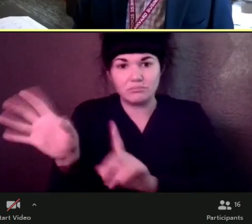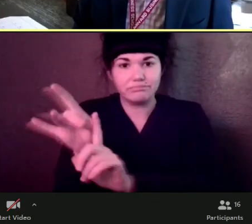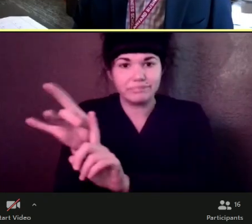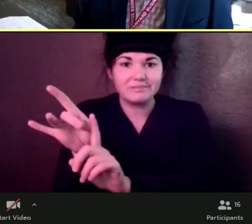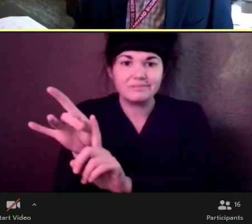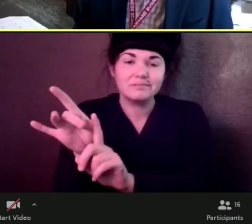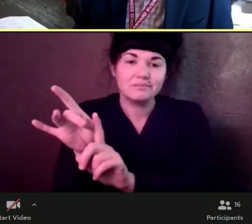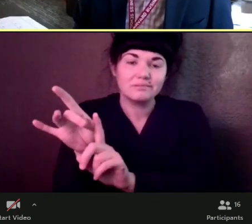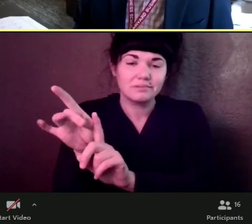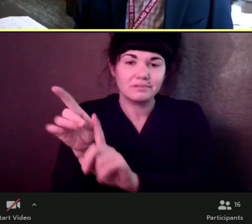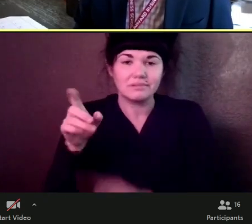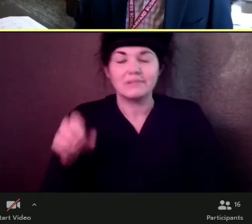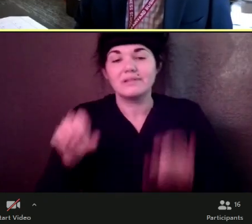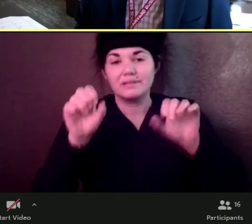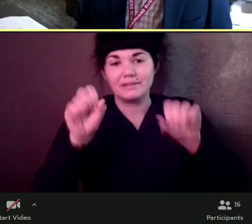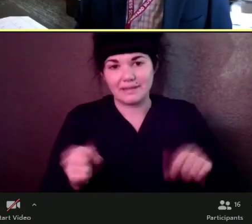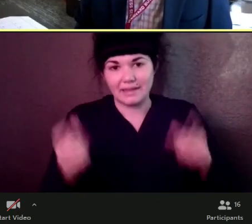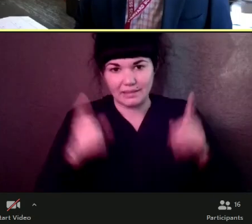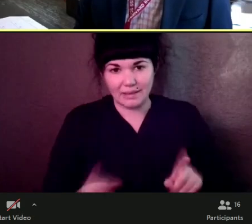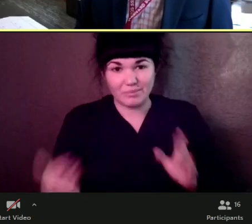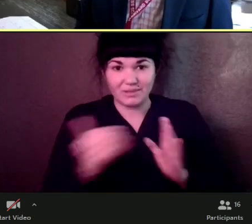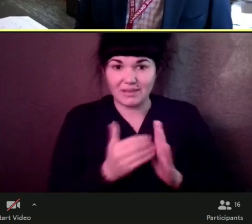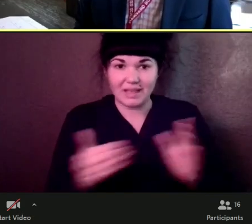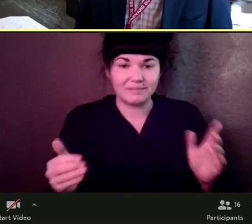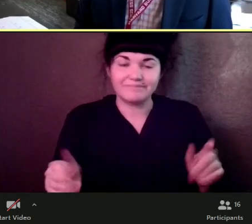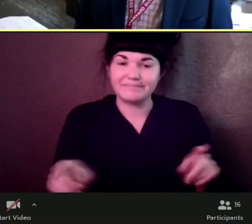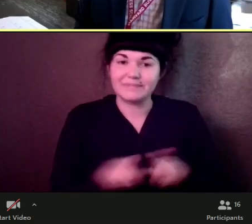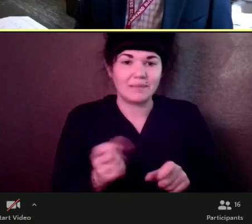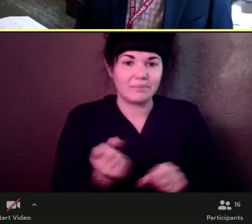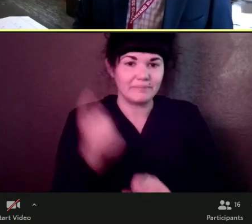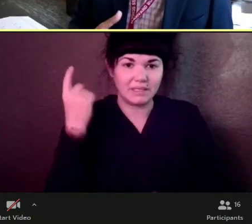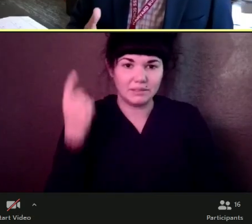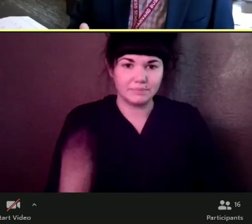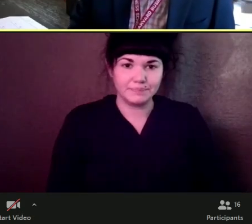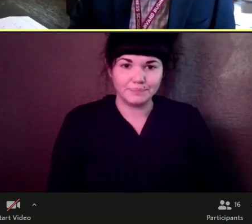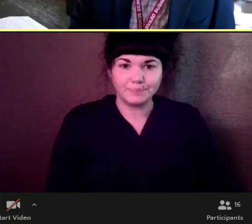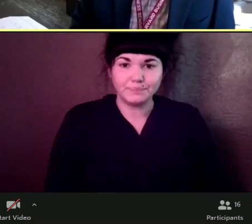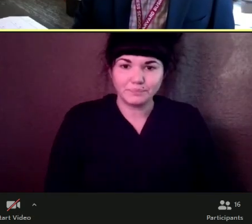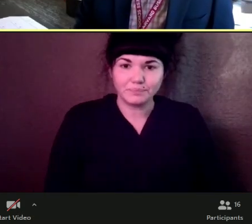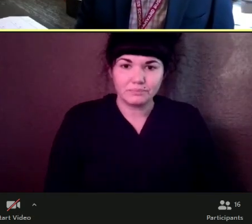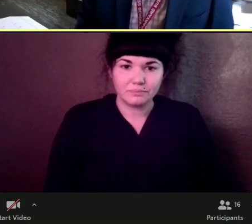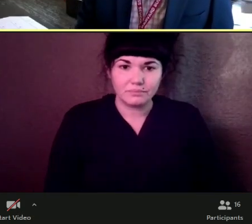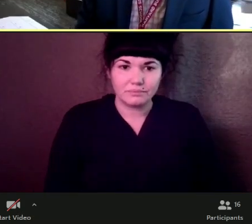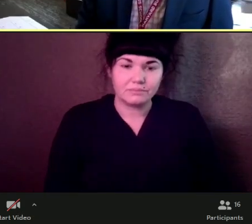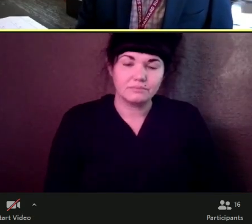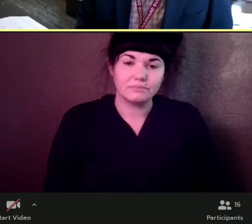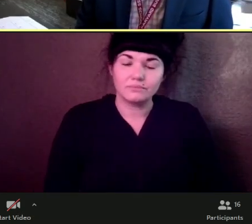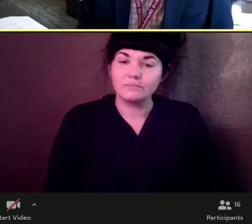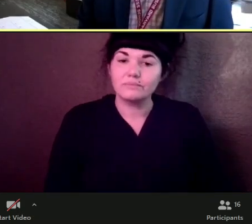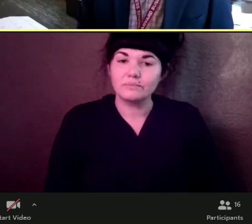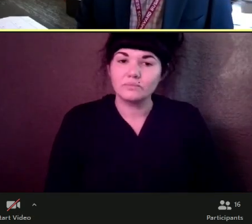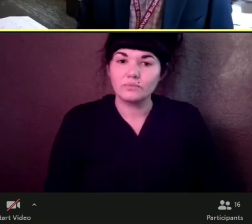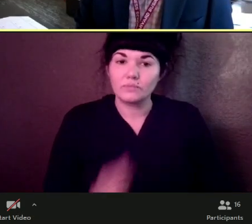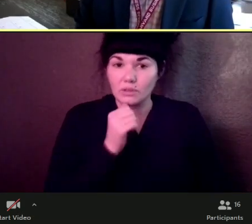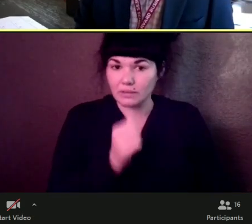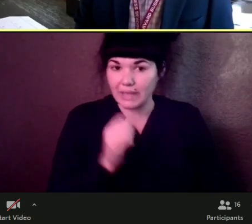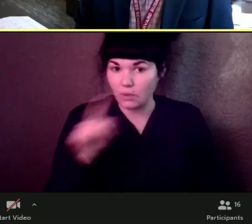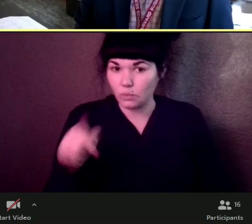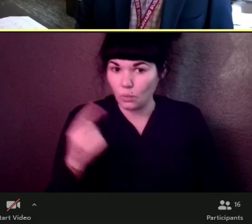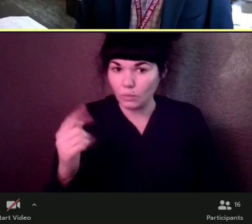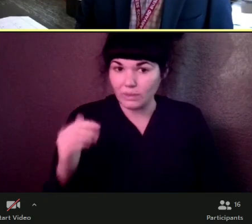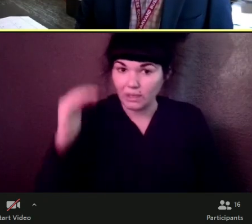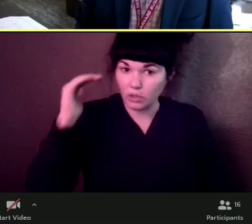contracted the virus. And, and, you know, not only adults that haven't been vaccinated, but those that can't be